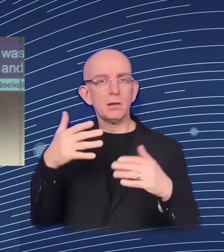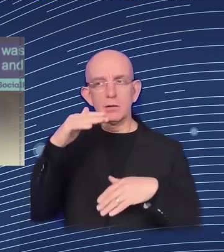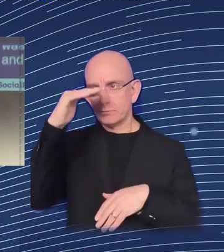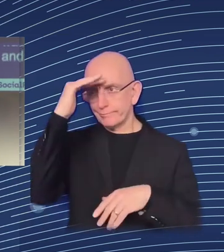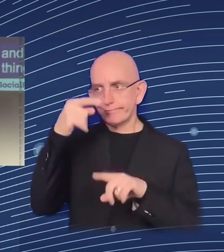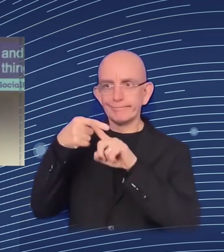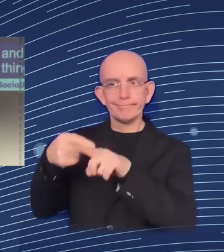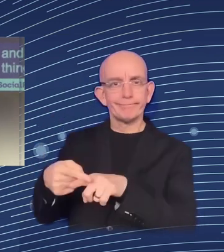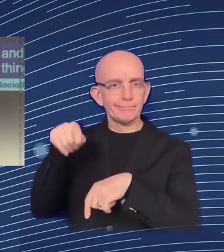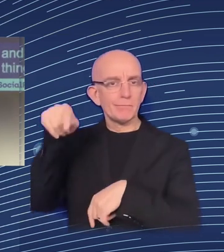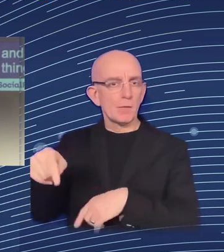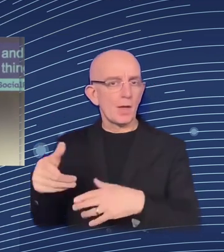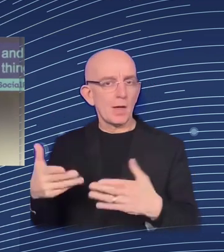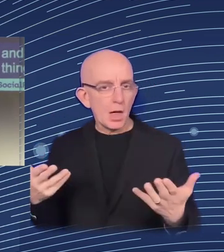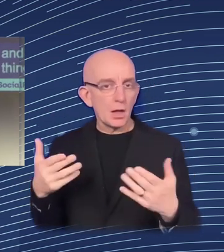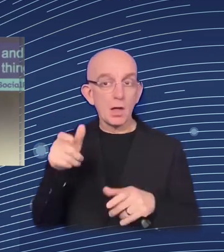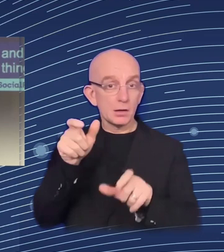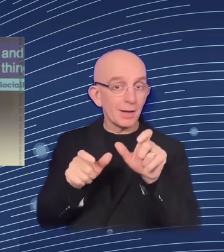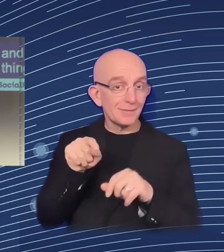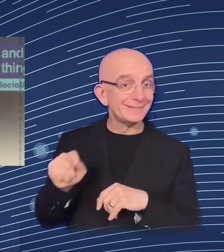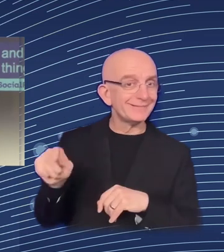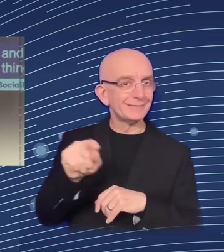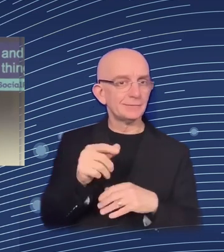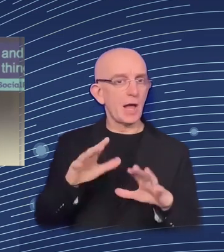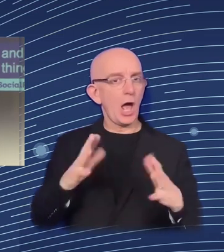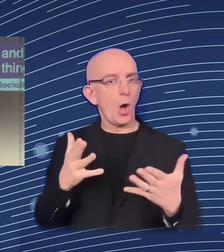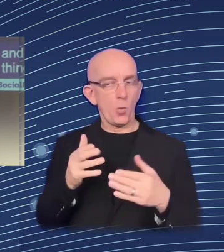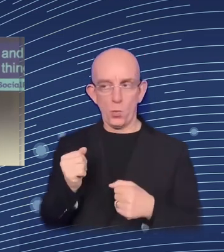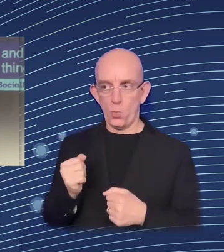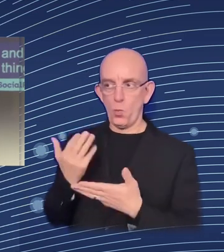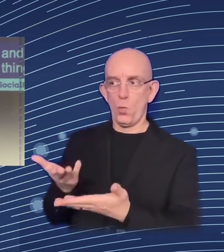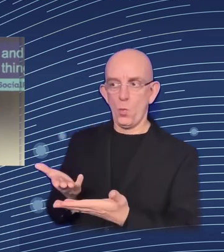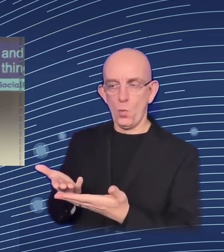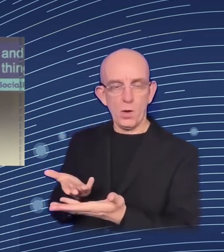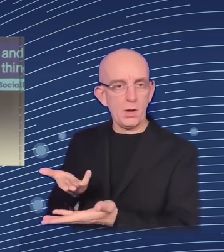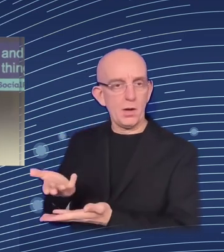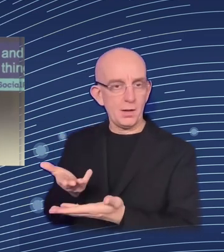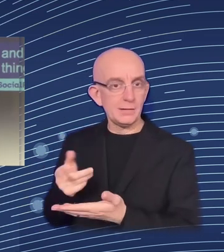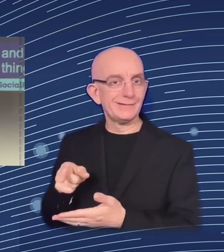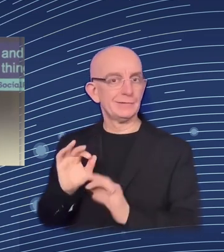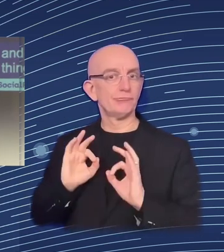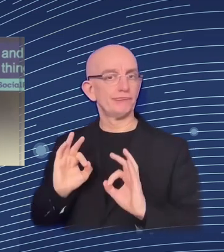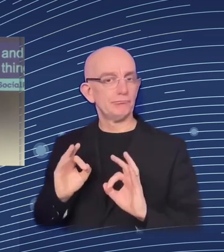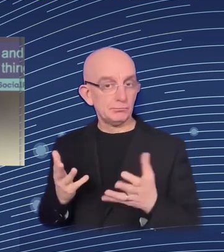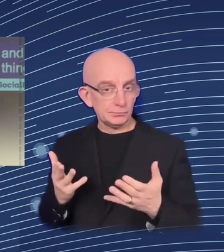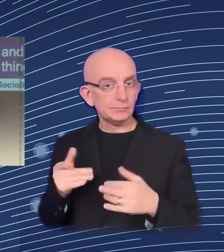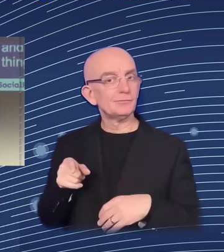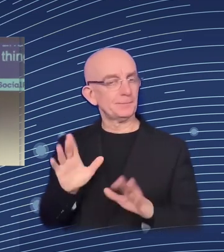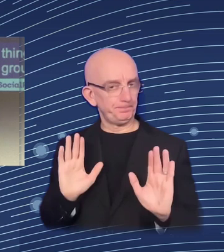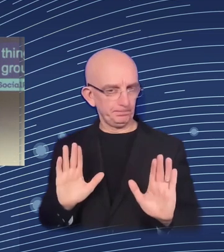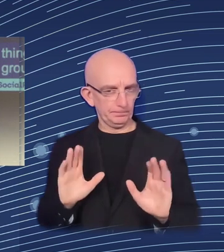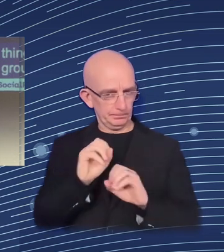Of course, for that you have to have treatment and control groups for each, for women and men, you have to have for all.